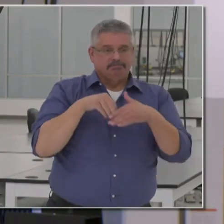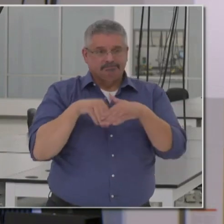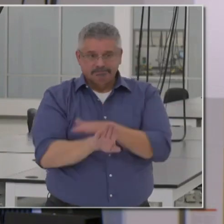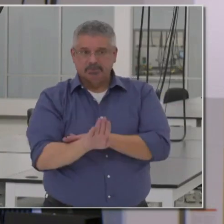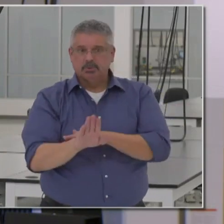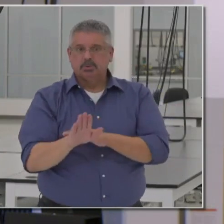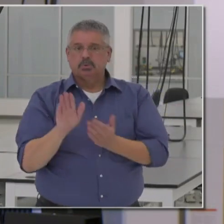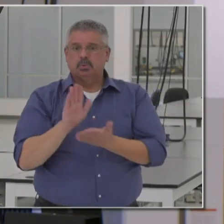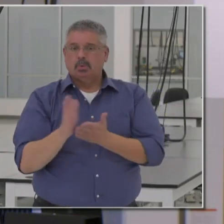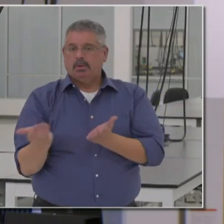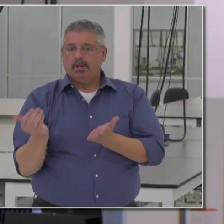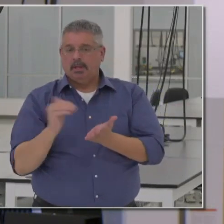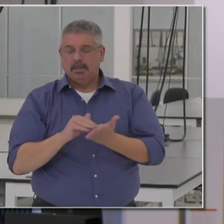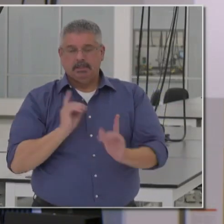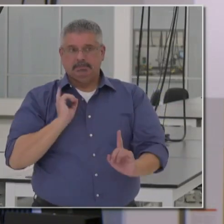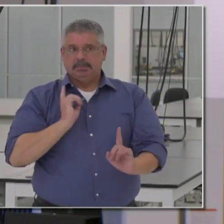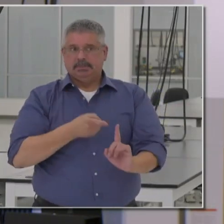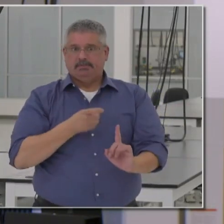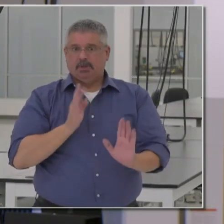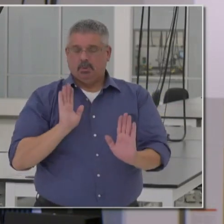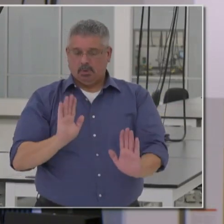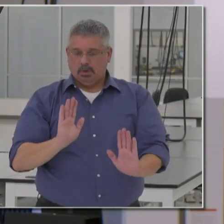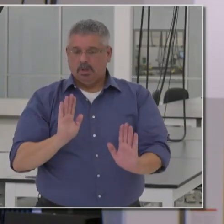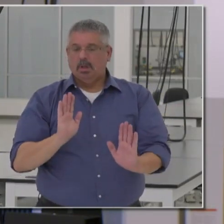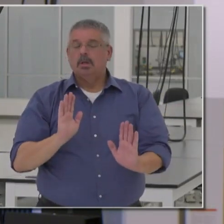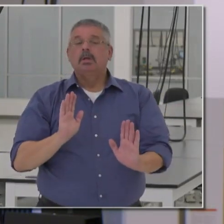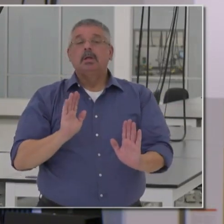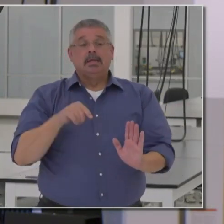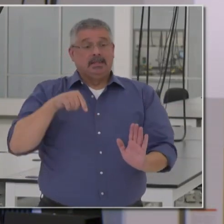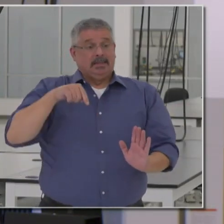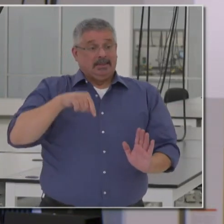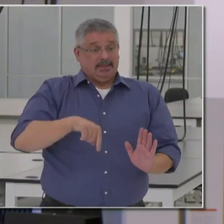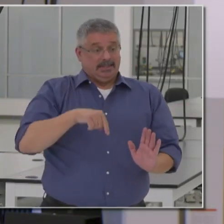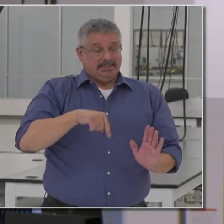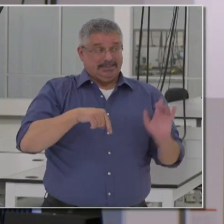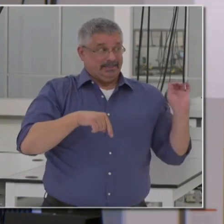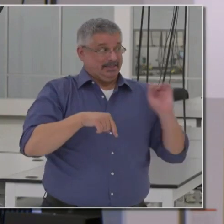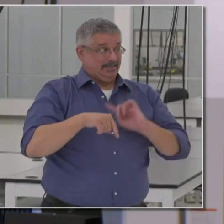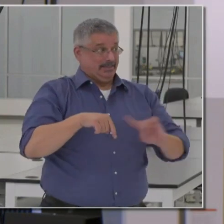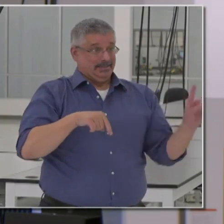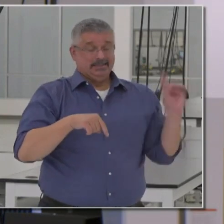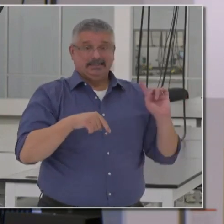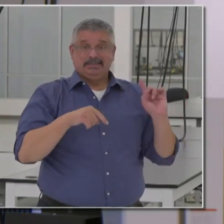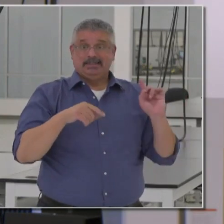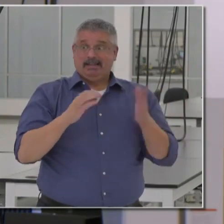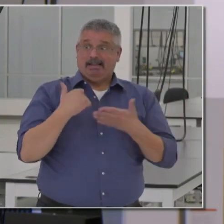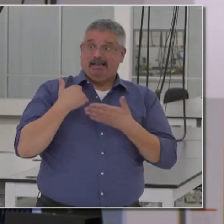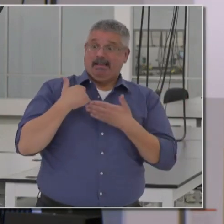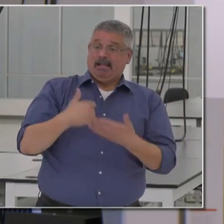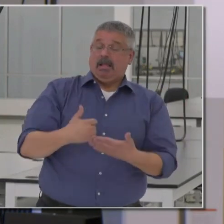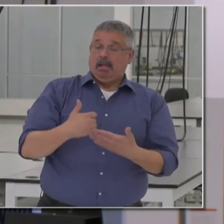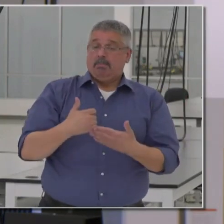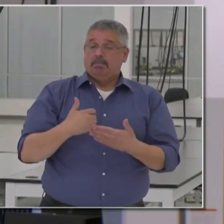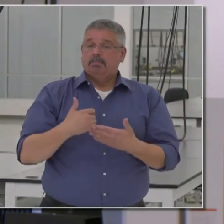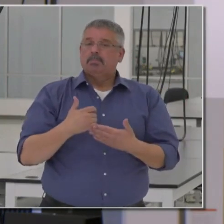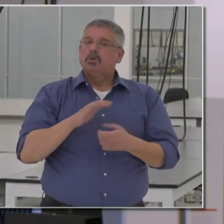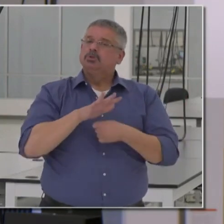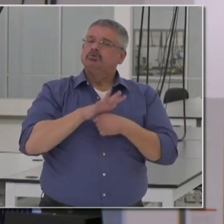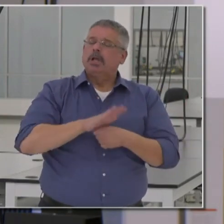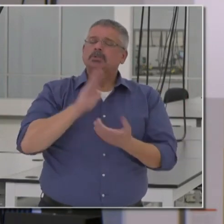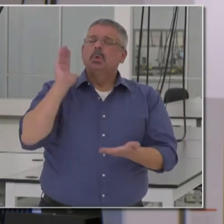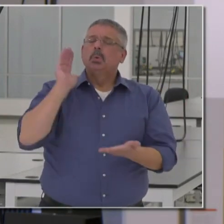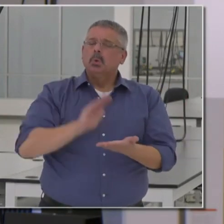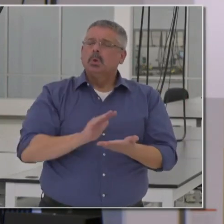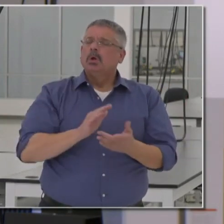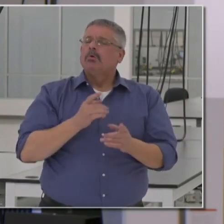go back into school. Specific question, however, was does this lab help and alleviate some of the stress